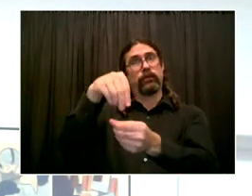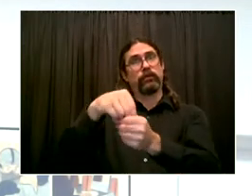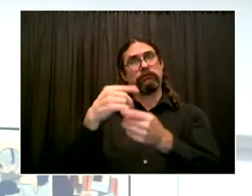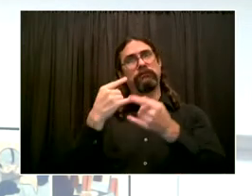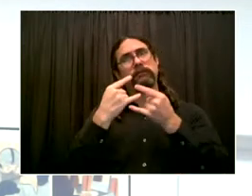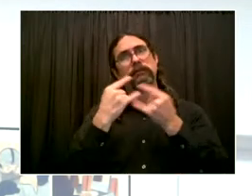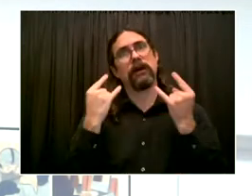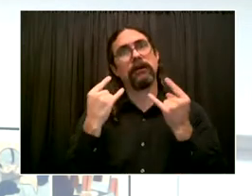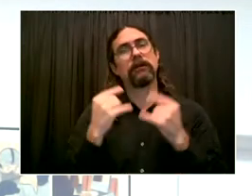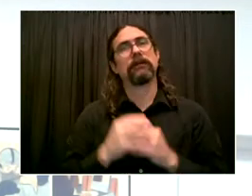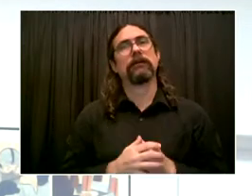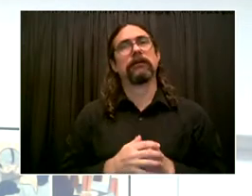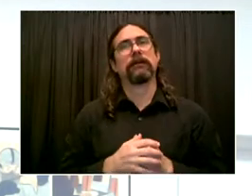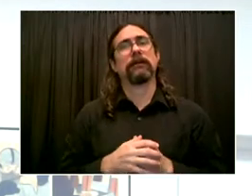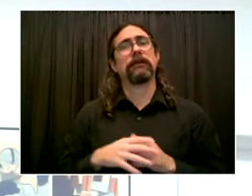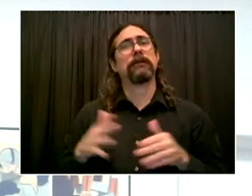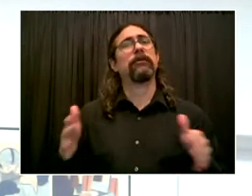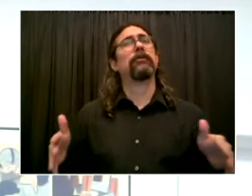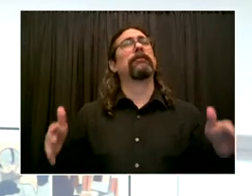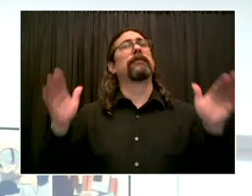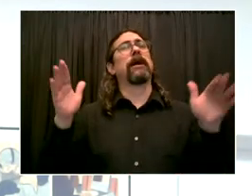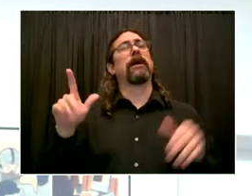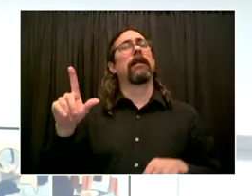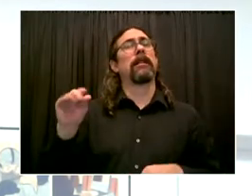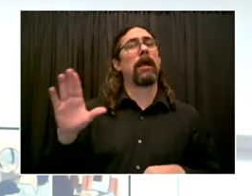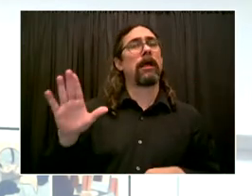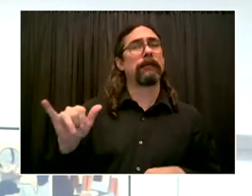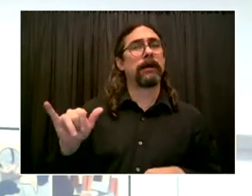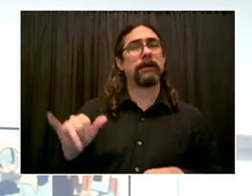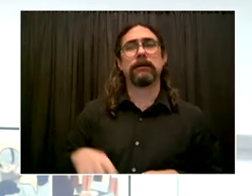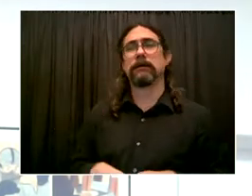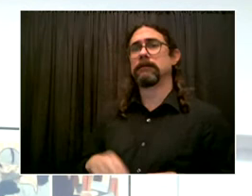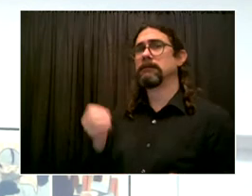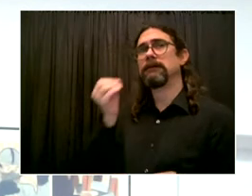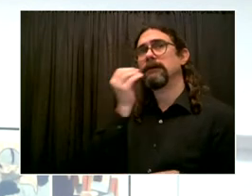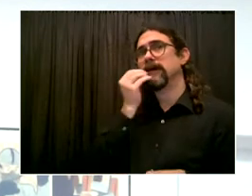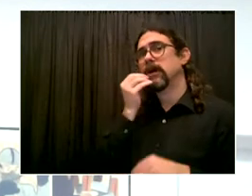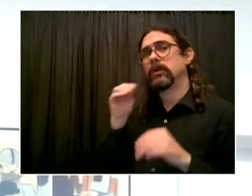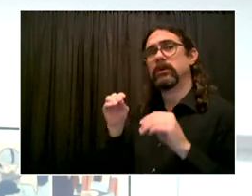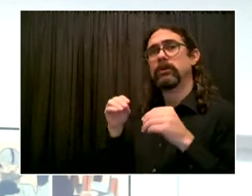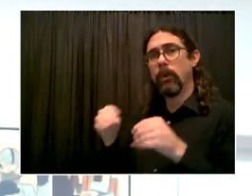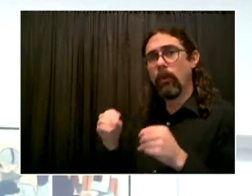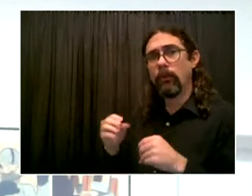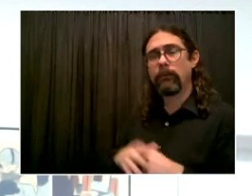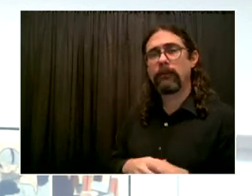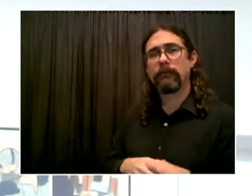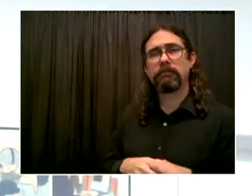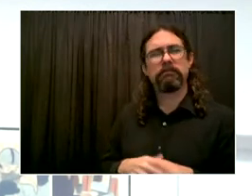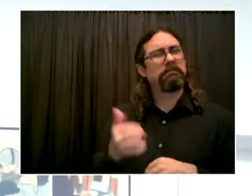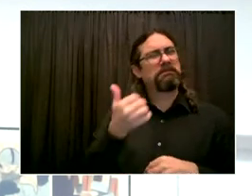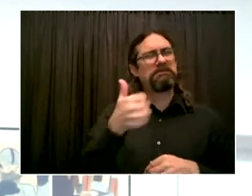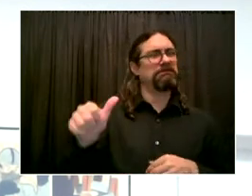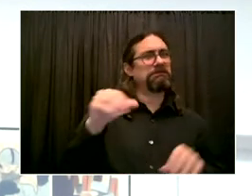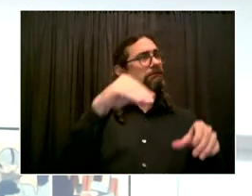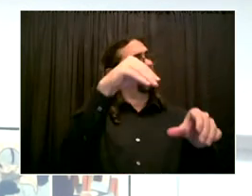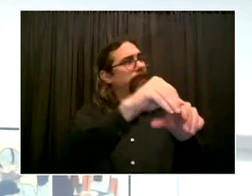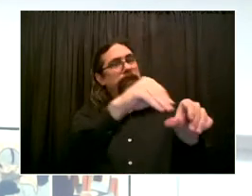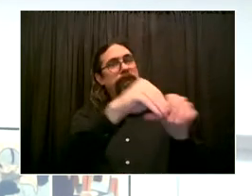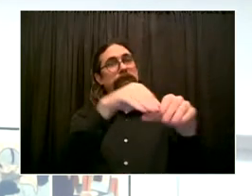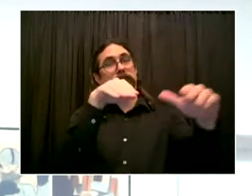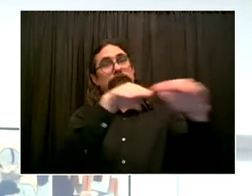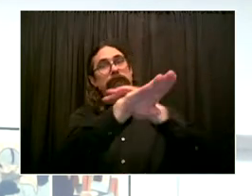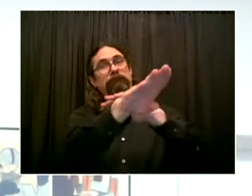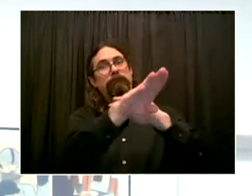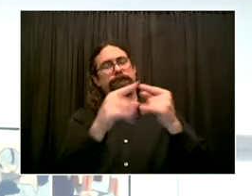retail stores. This includes those that are vaccinated and those who've had COVID-19. Higher quality masks like